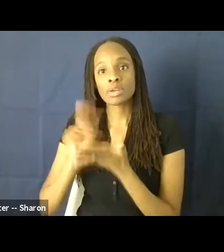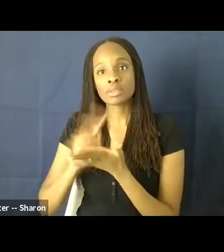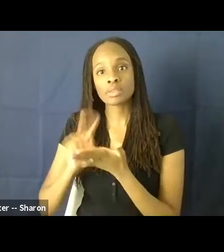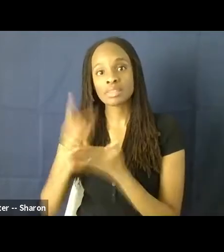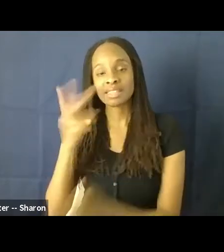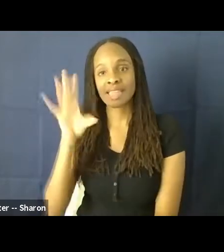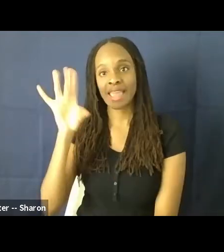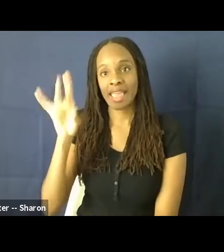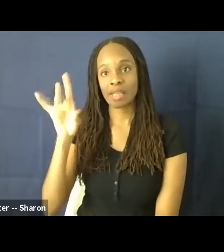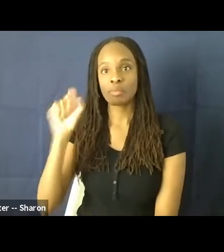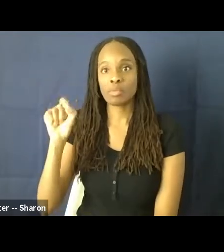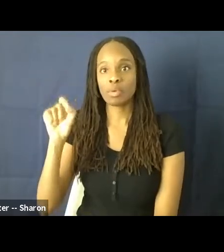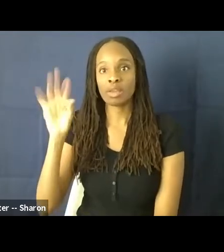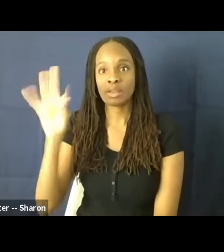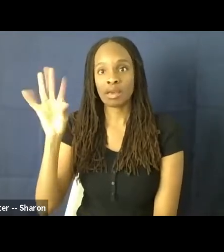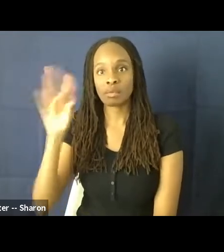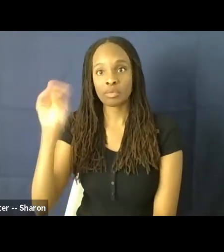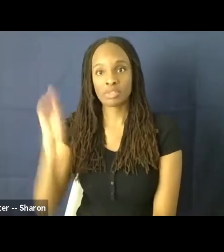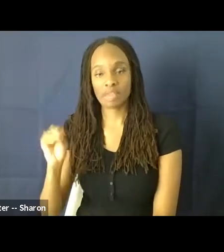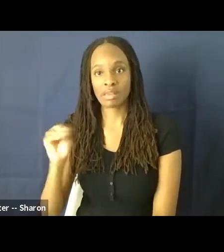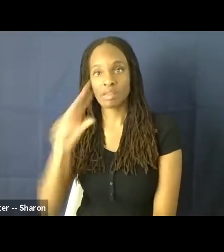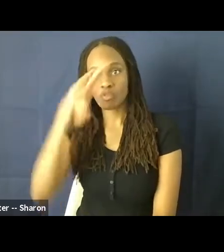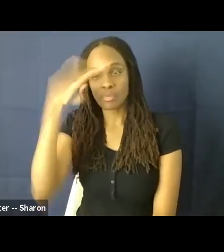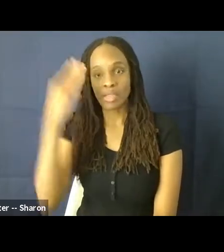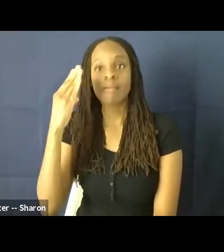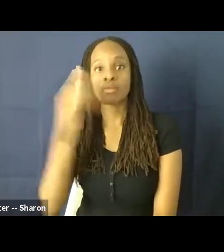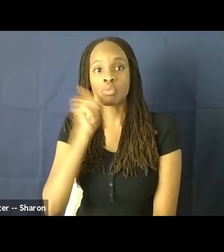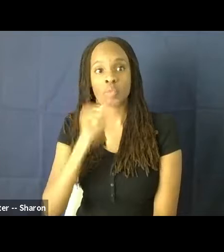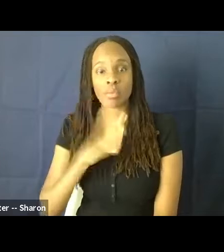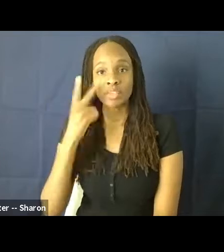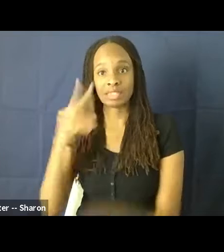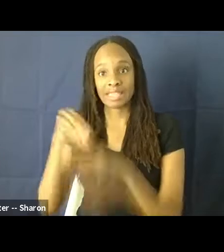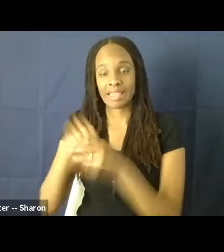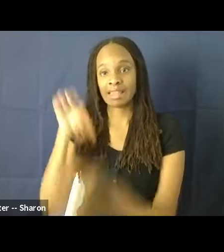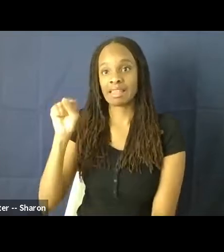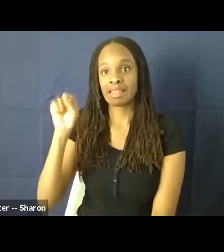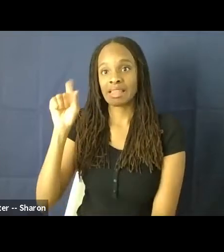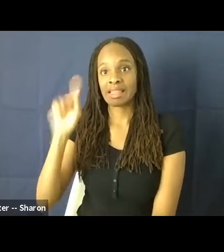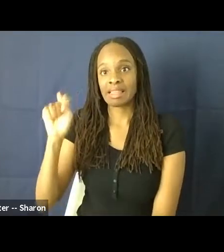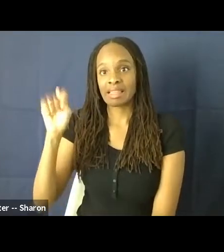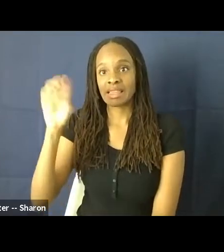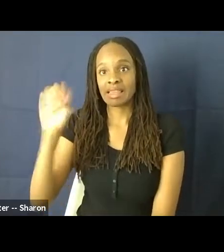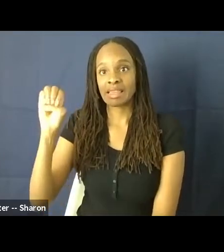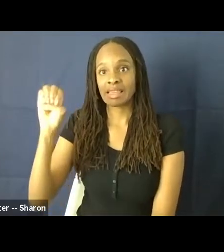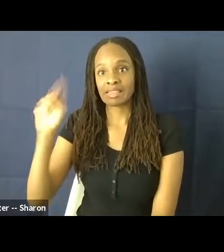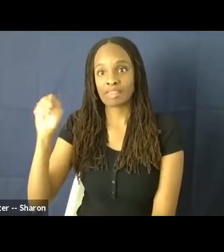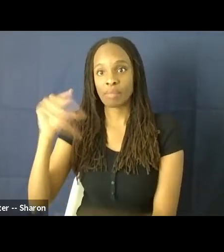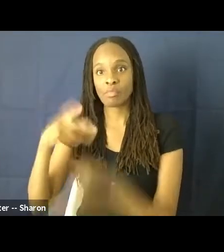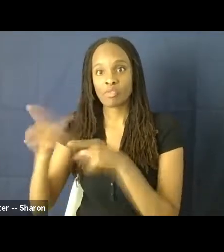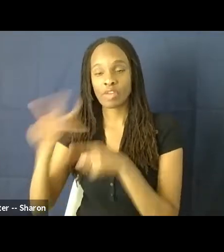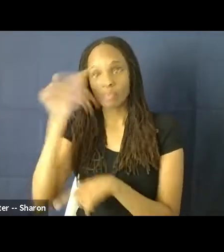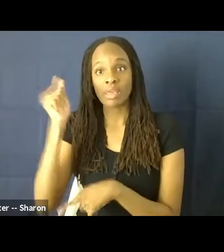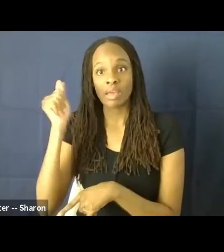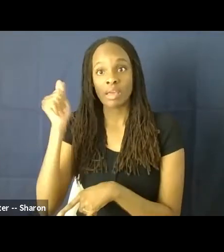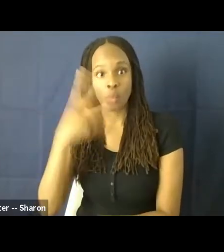.9% of black women were shown in STEM professions, which is promising because we see white women were shown at an equal